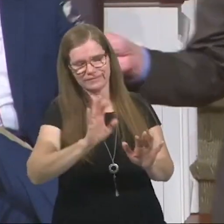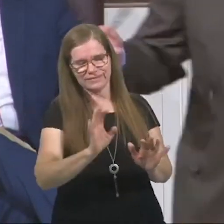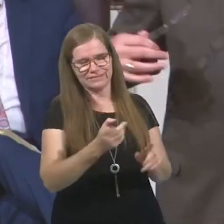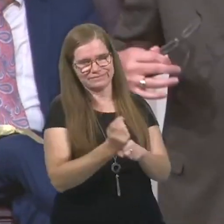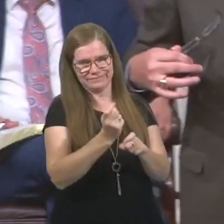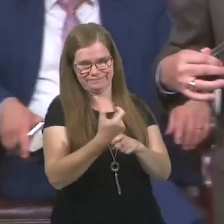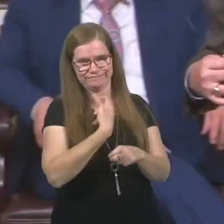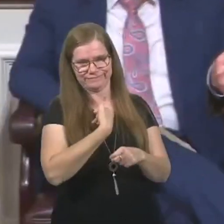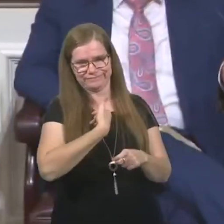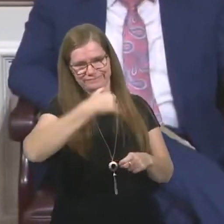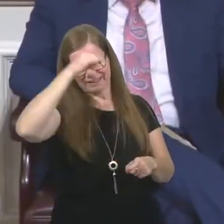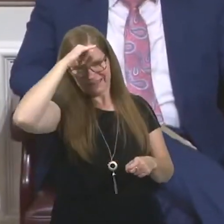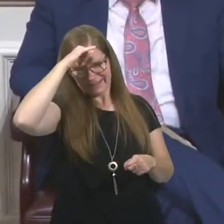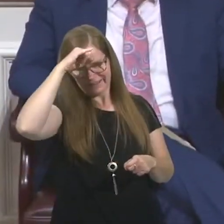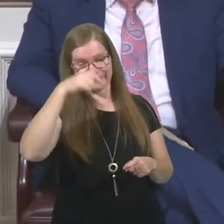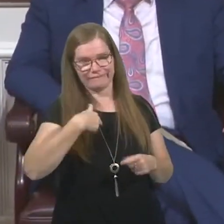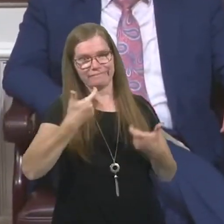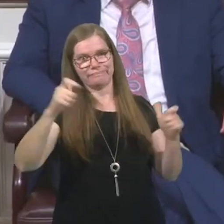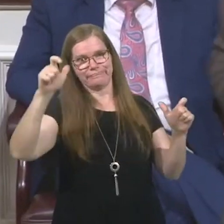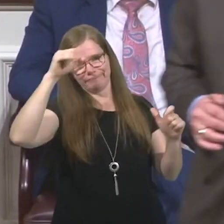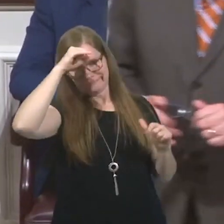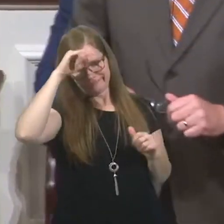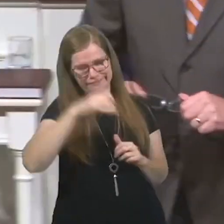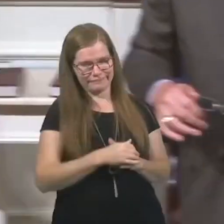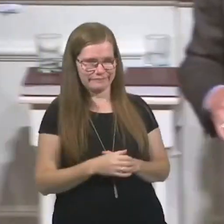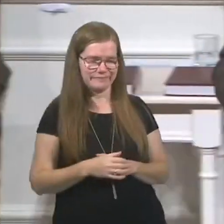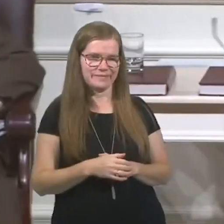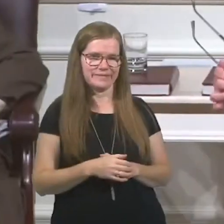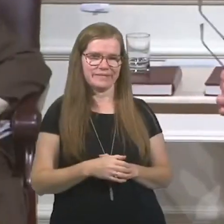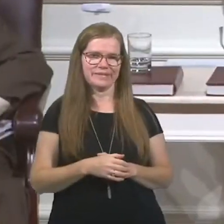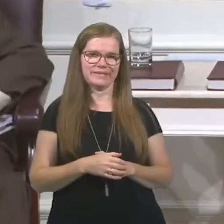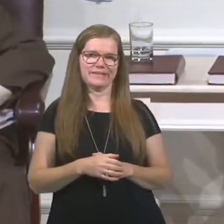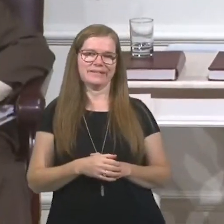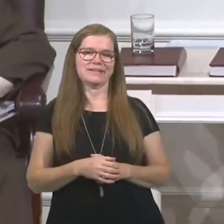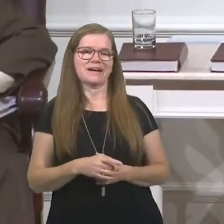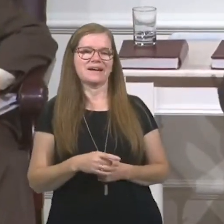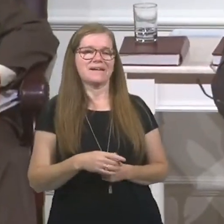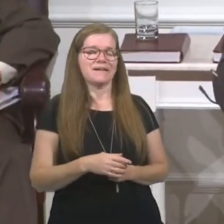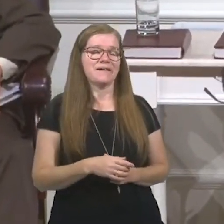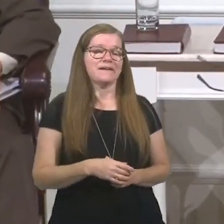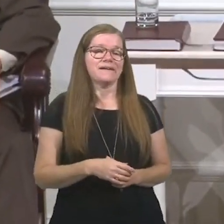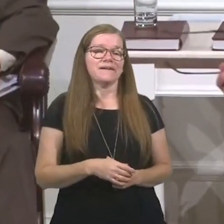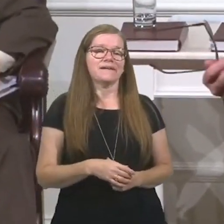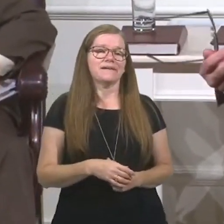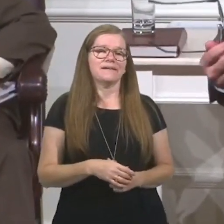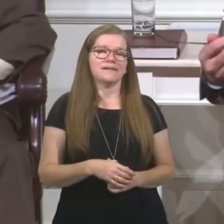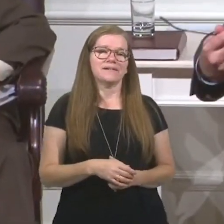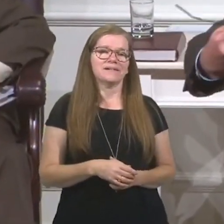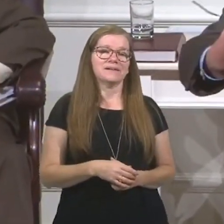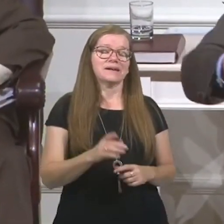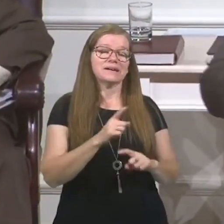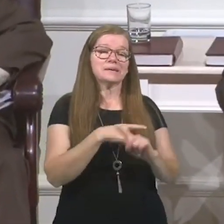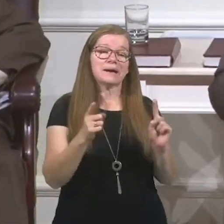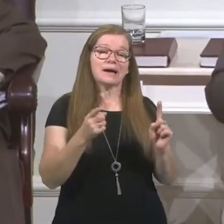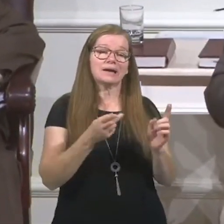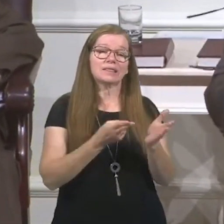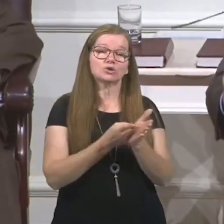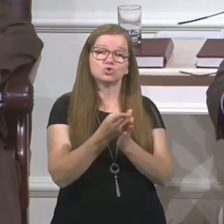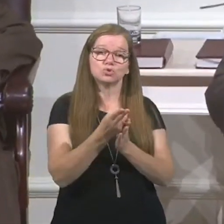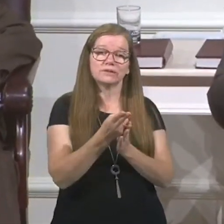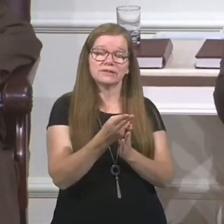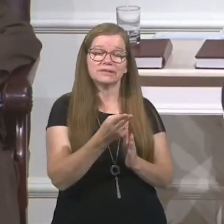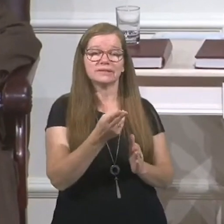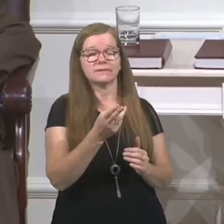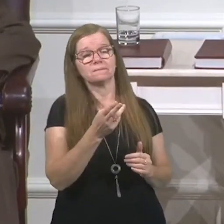I'm an idiot myself. I'm a blooming idiot. I'm the flower of my family. All right. But you know, the truth of the matter is